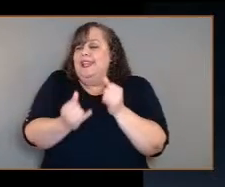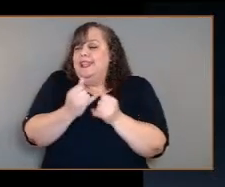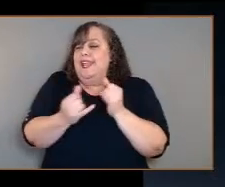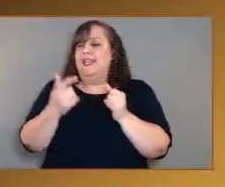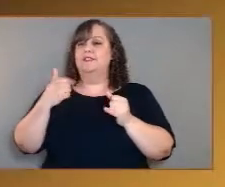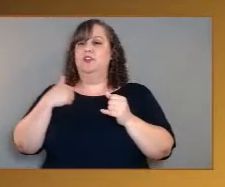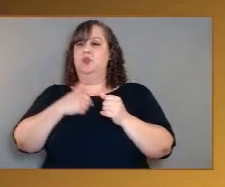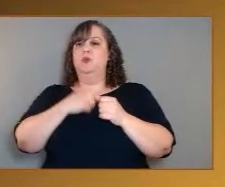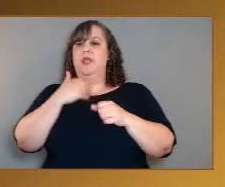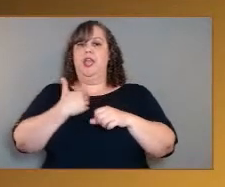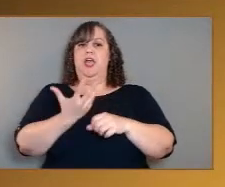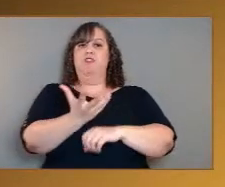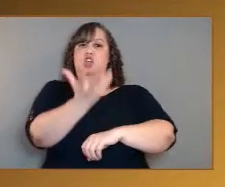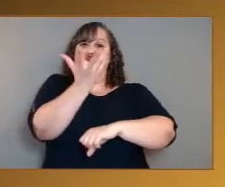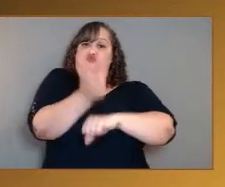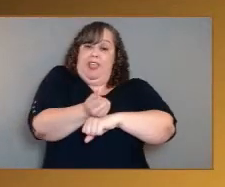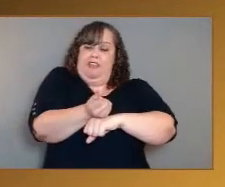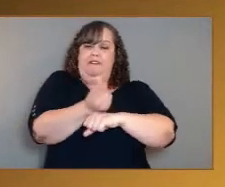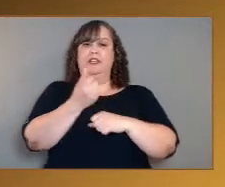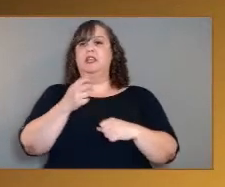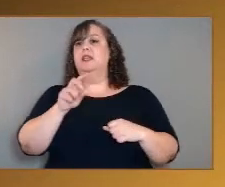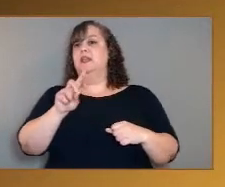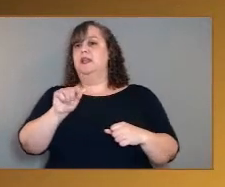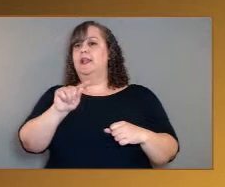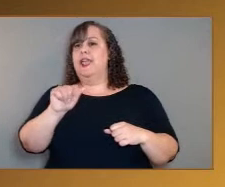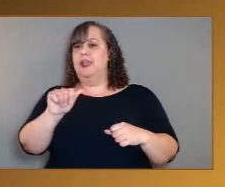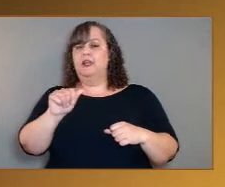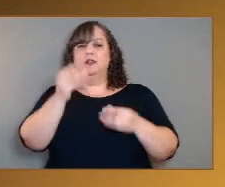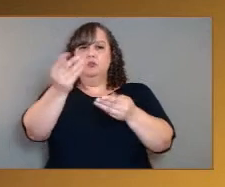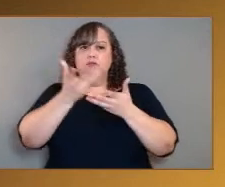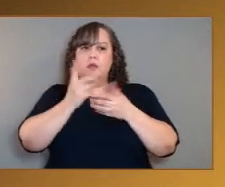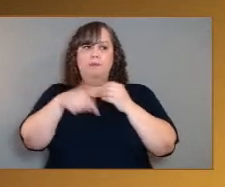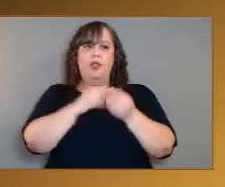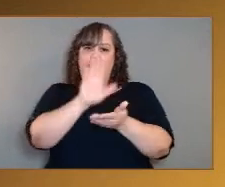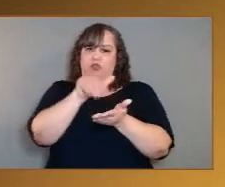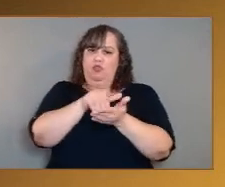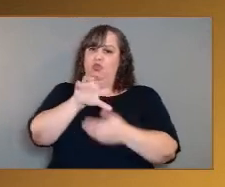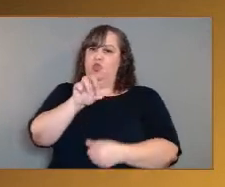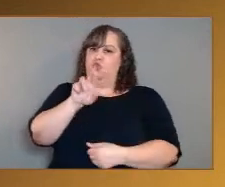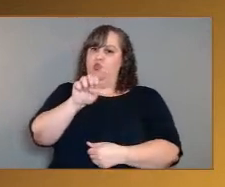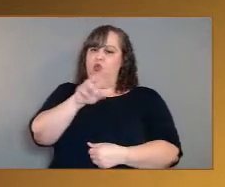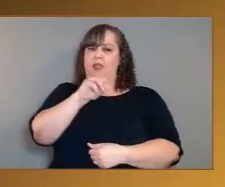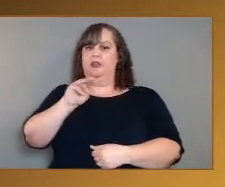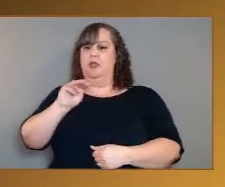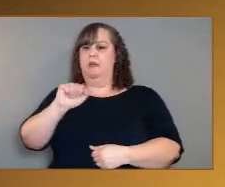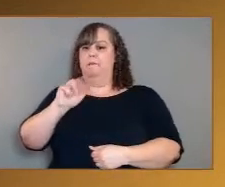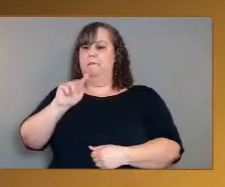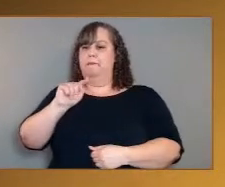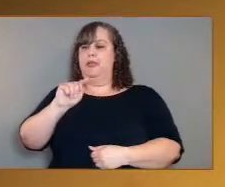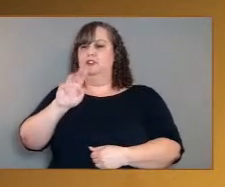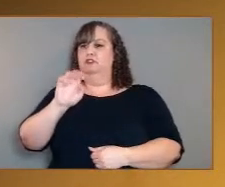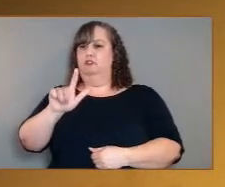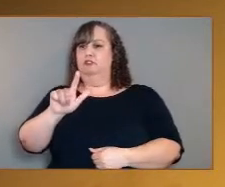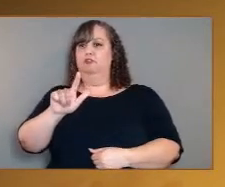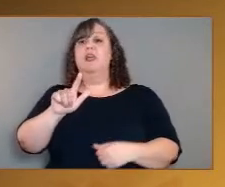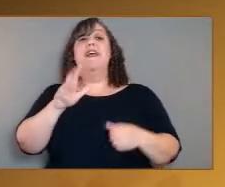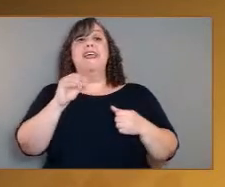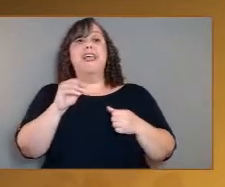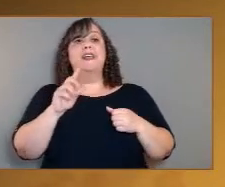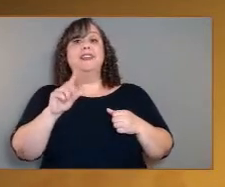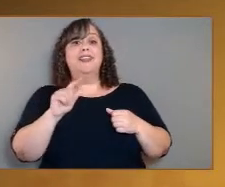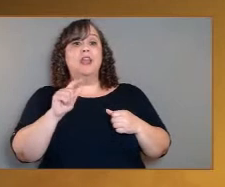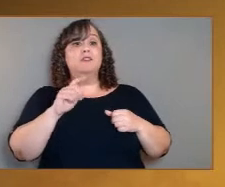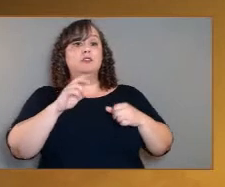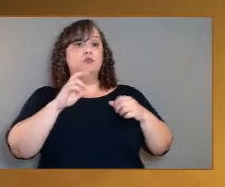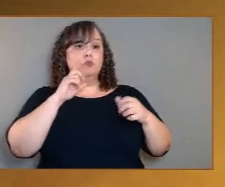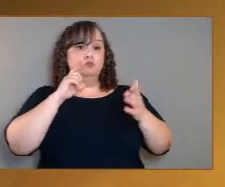data, which tells us about the core, about the mantle. And I just want to say we're also taking data to measure active deformation on the surface. So